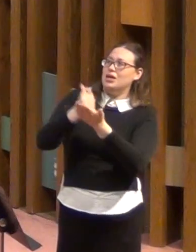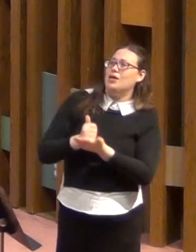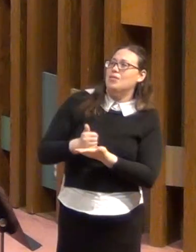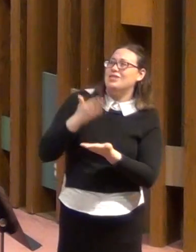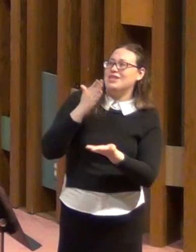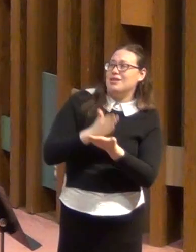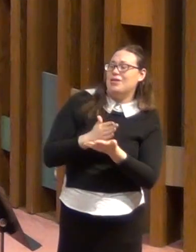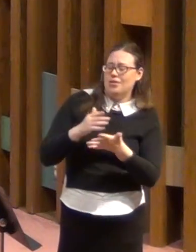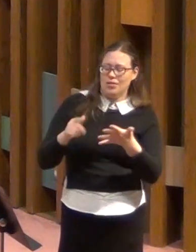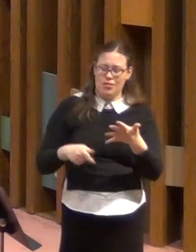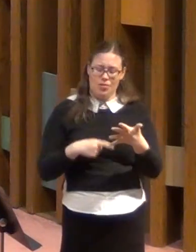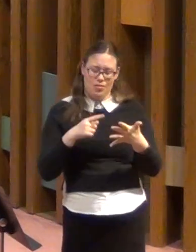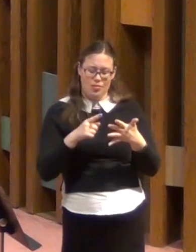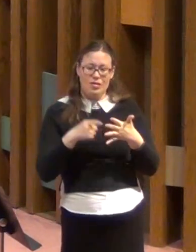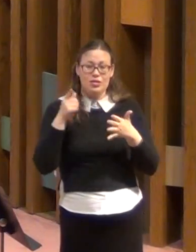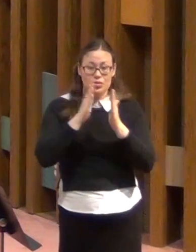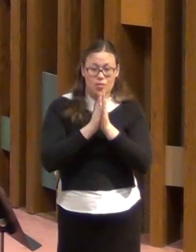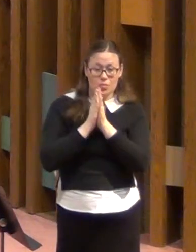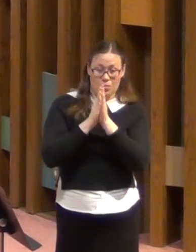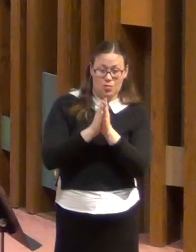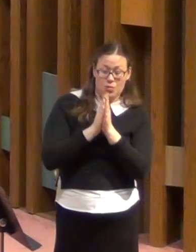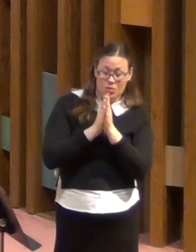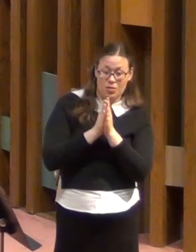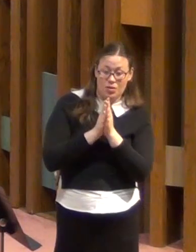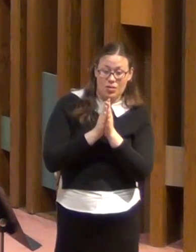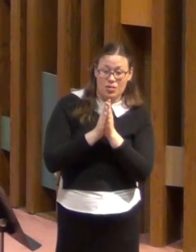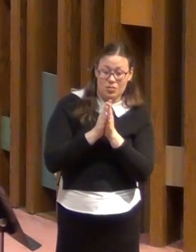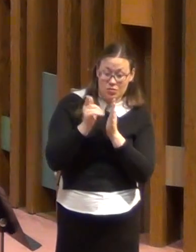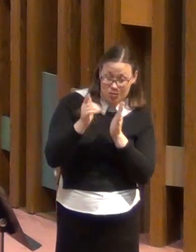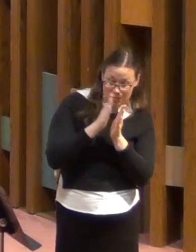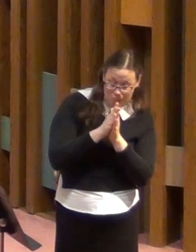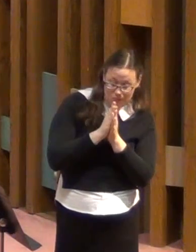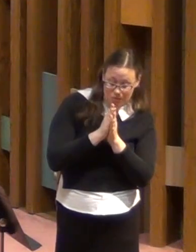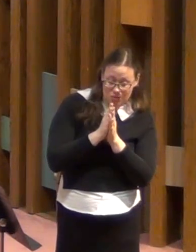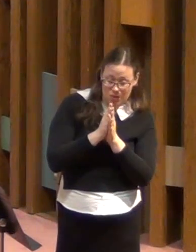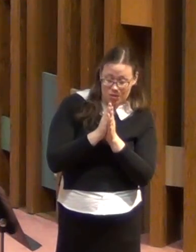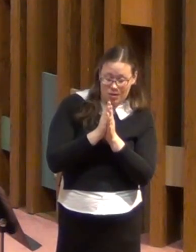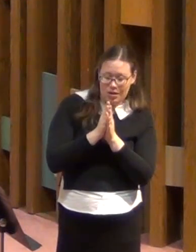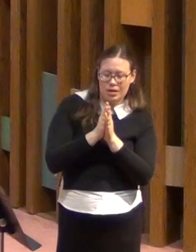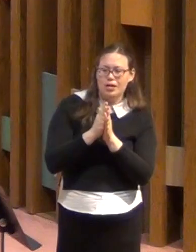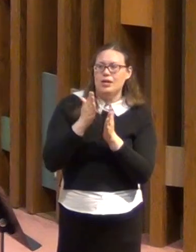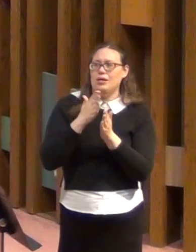Do you pray to be delivered from your status as a victim?